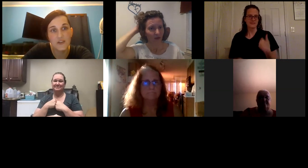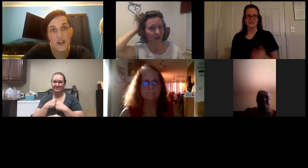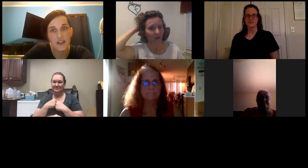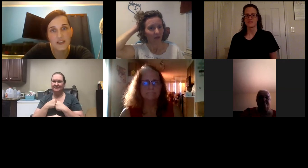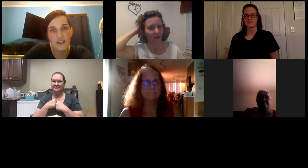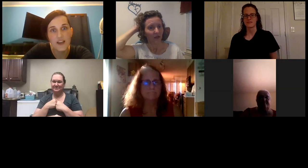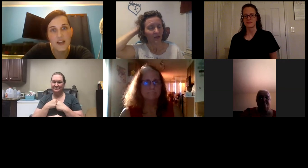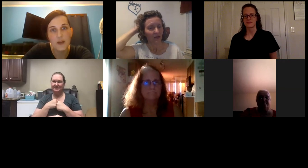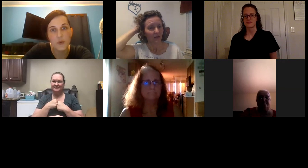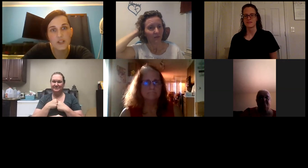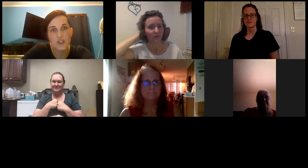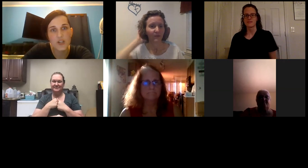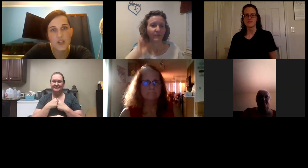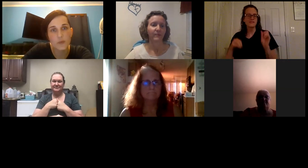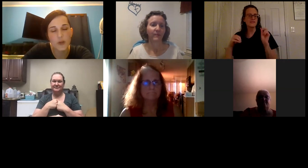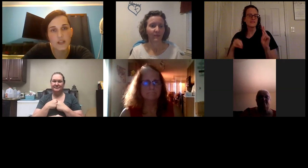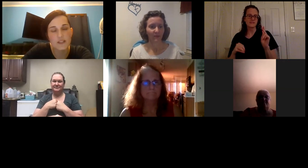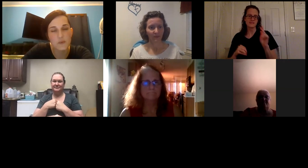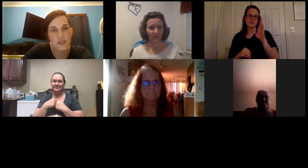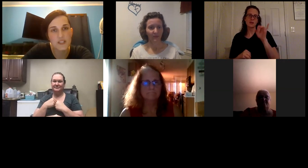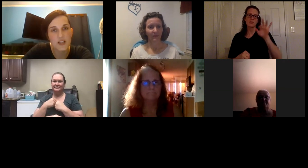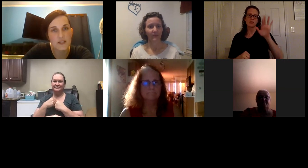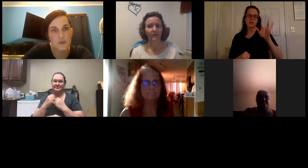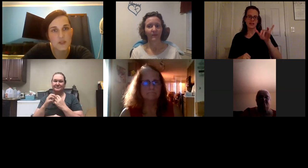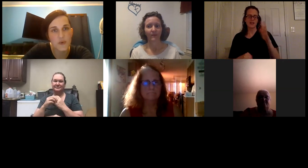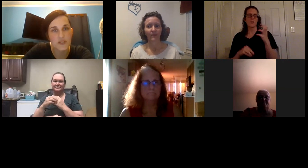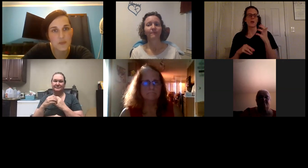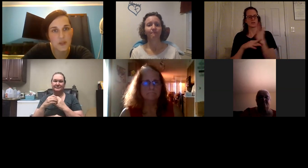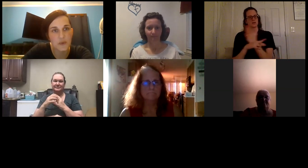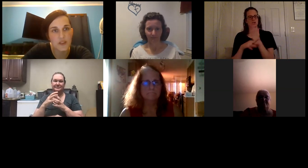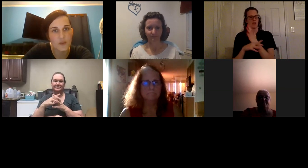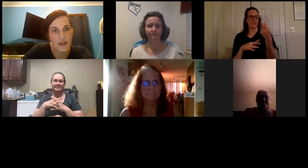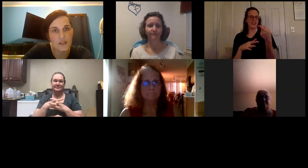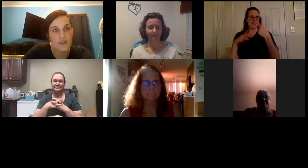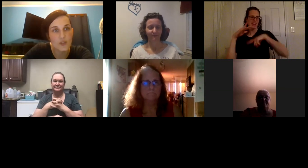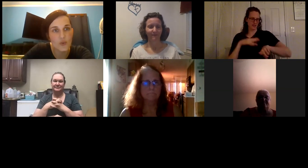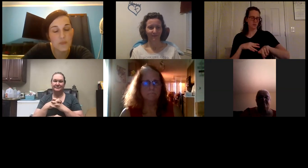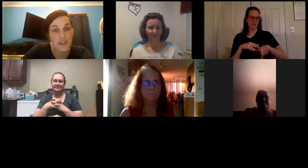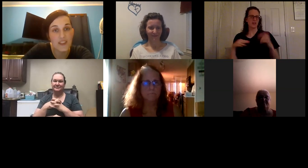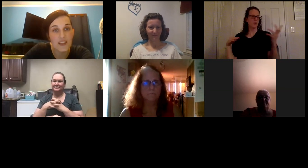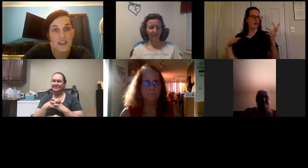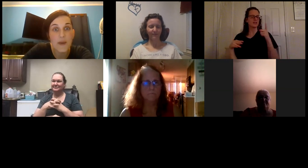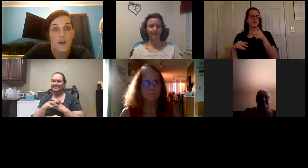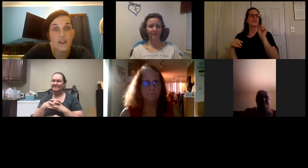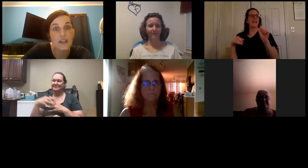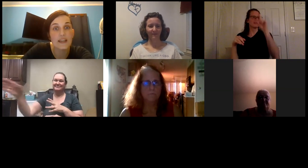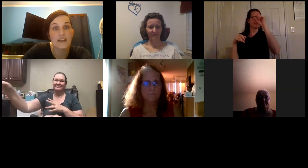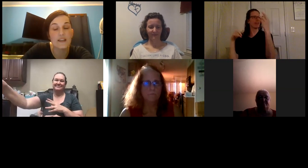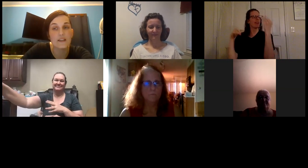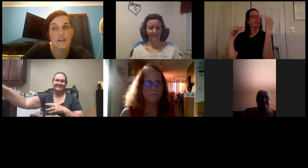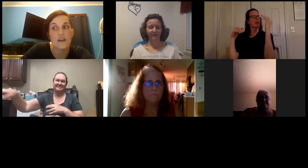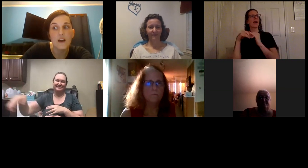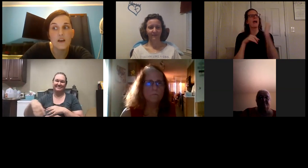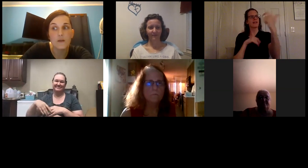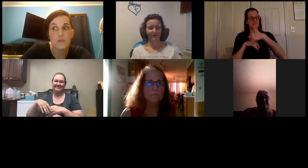Okay. I wanted to share what next week's class is going to be with you guys. So you can be thinking about it and,